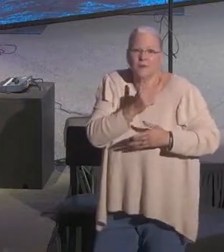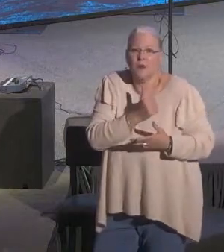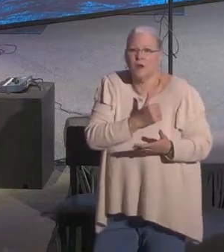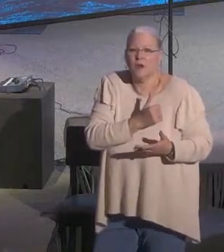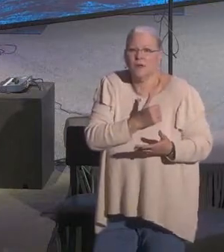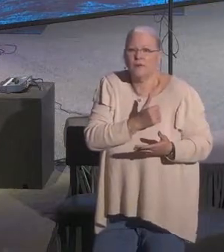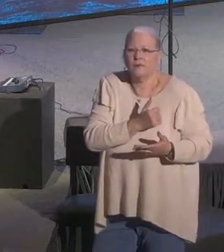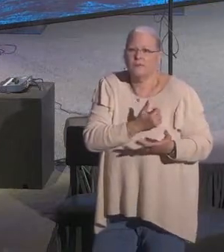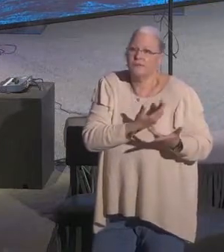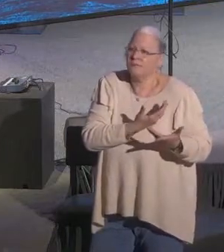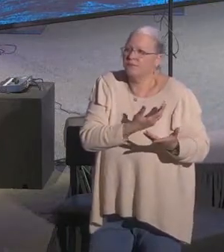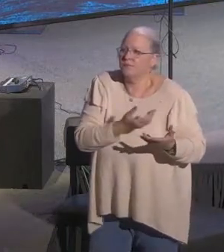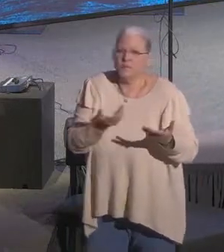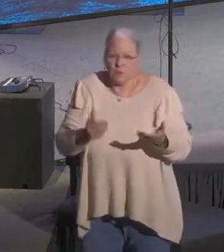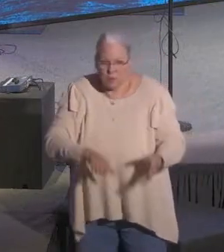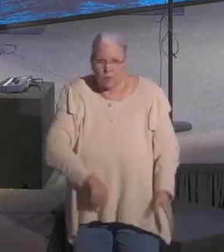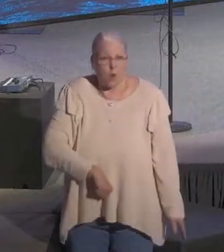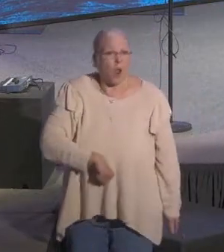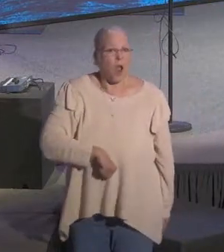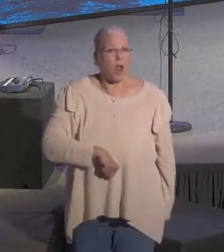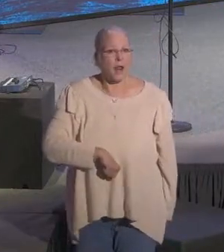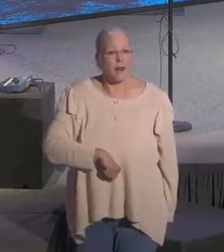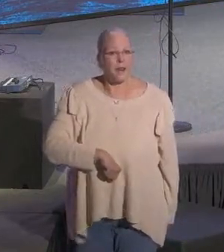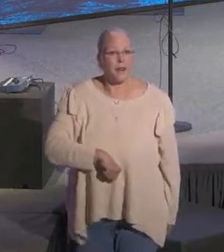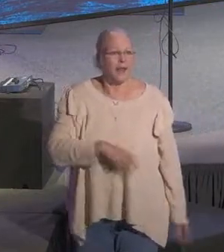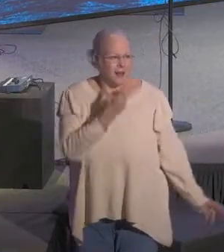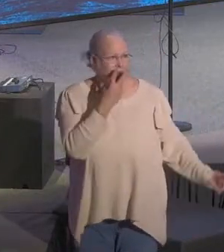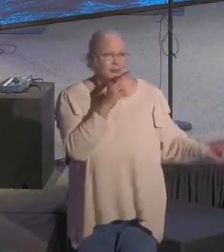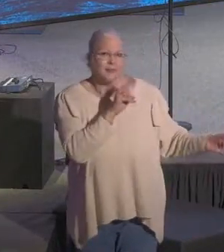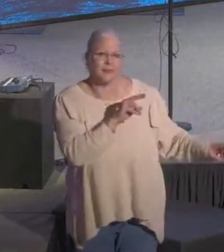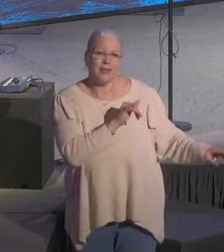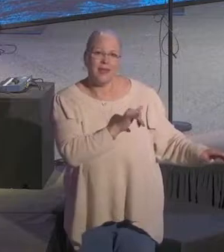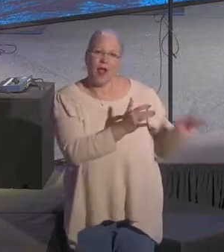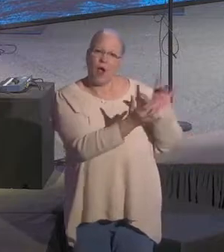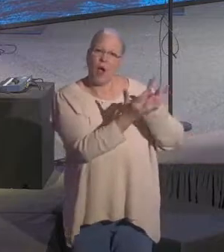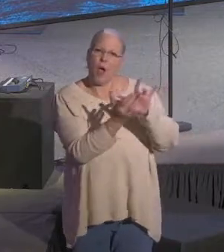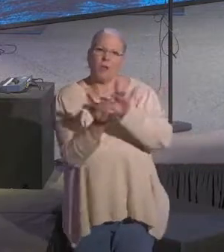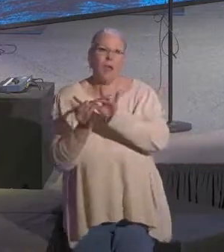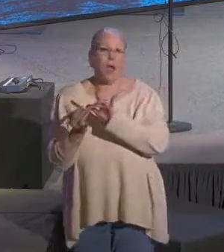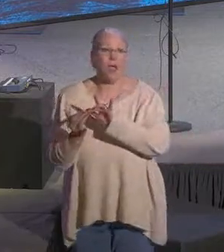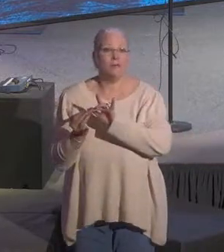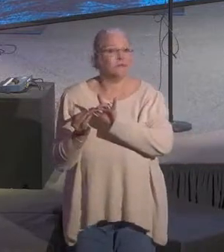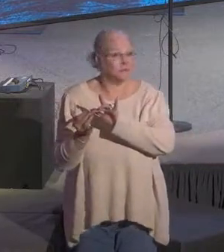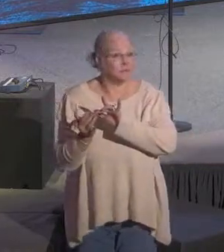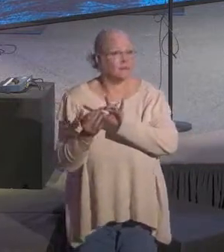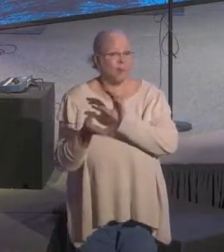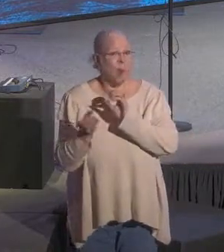circles. There's a lot of pride, and I see it online more than anywhere else.